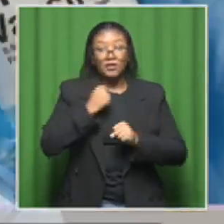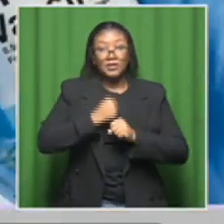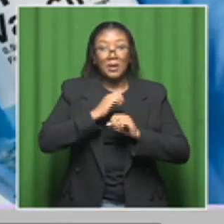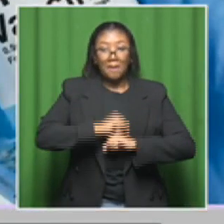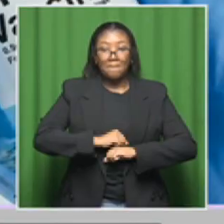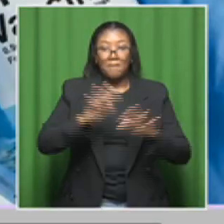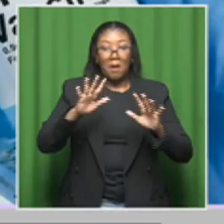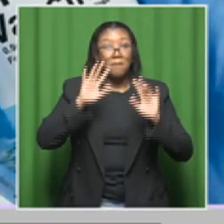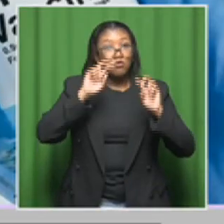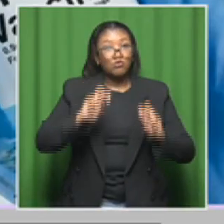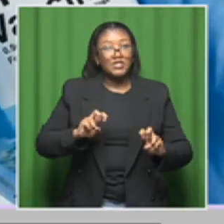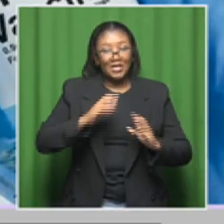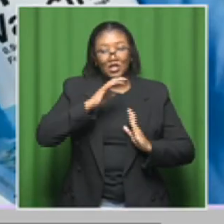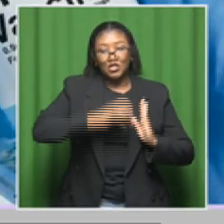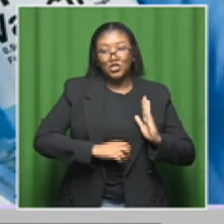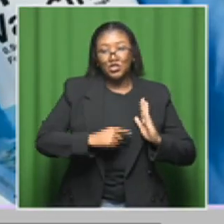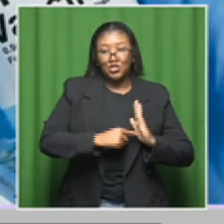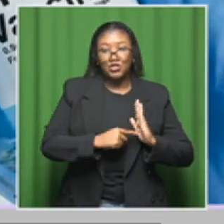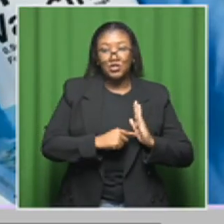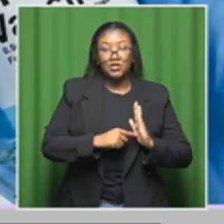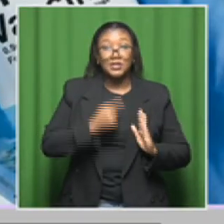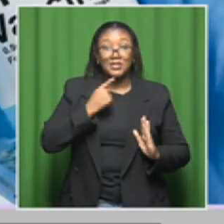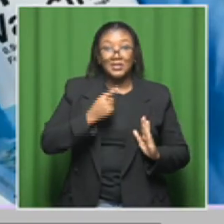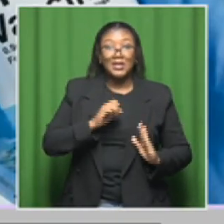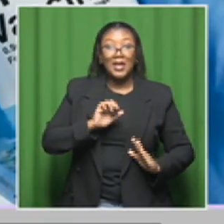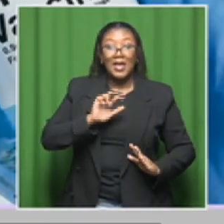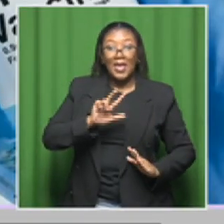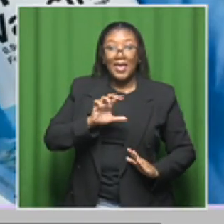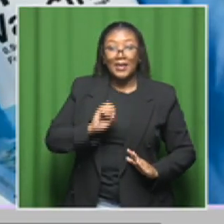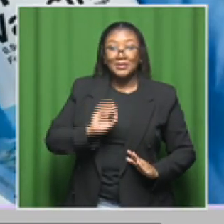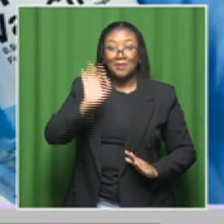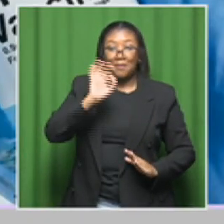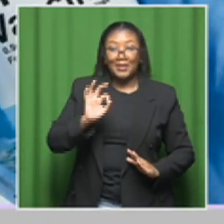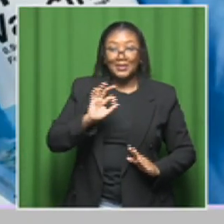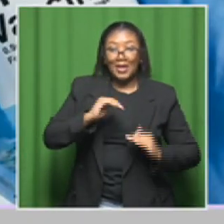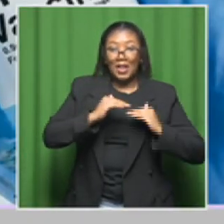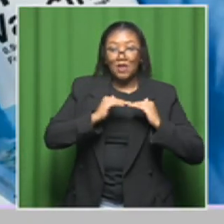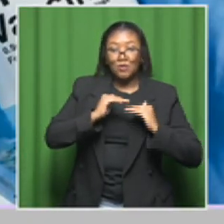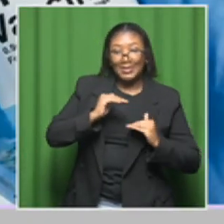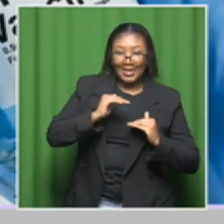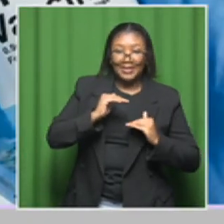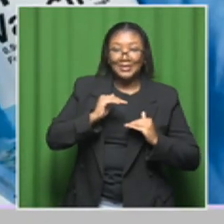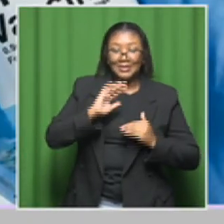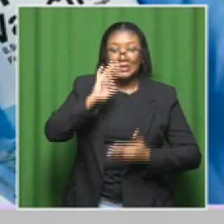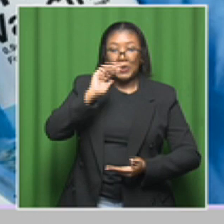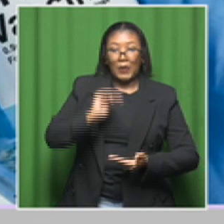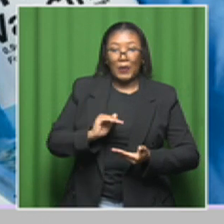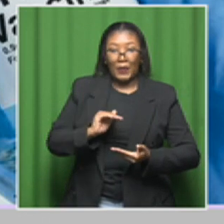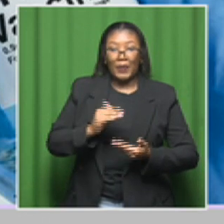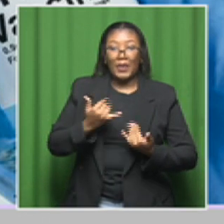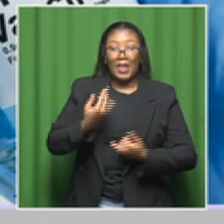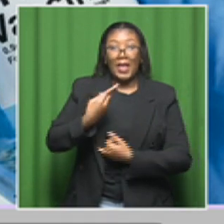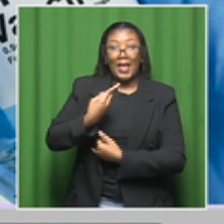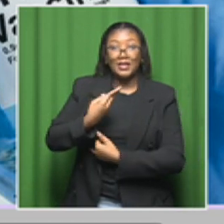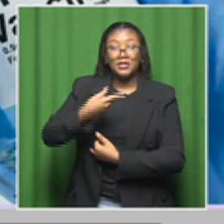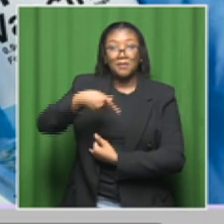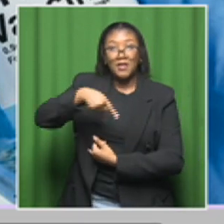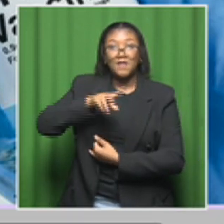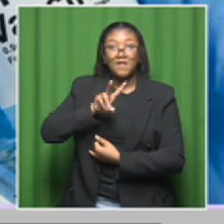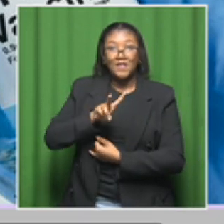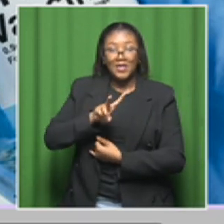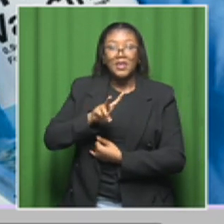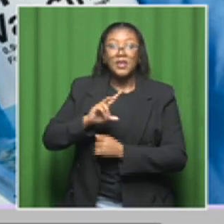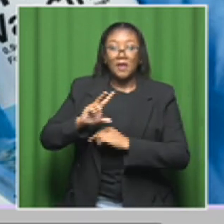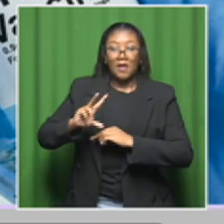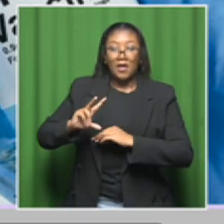showed an 80% reduction in chronic HPV infections in